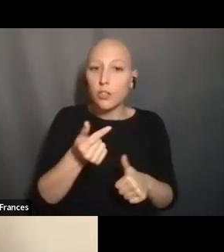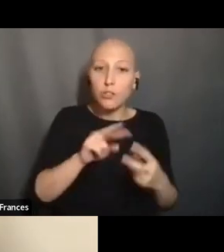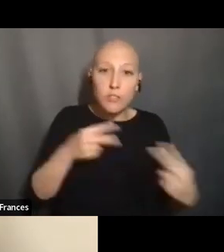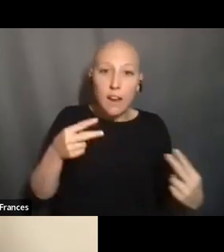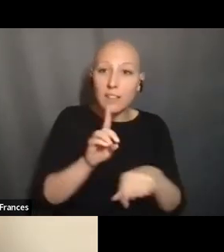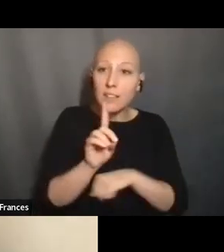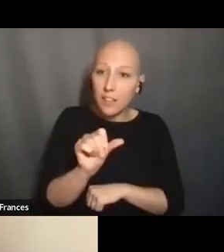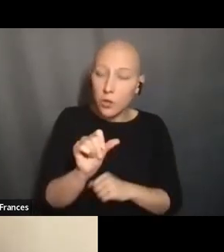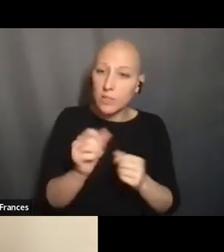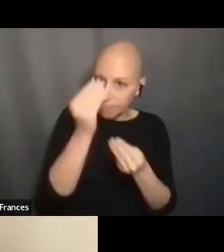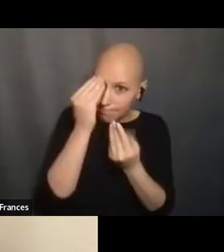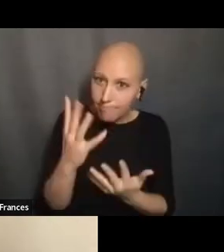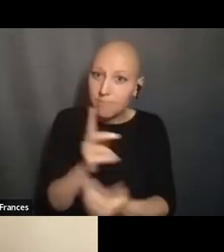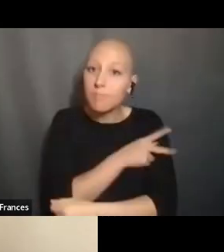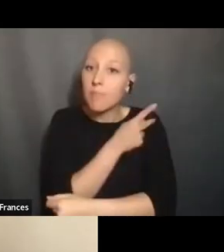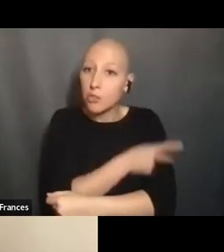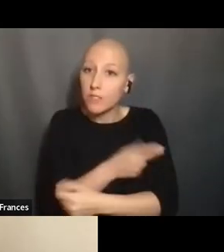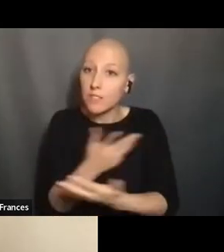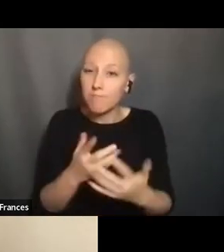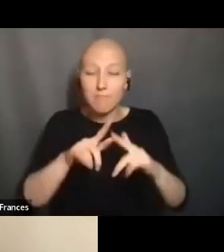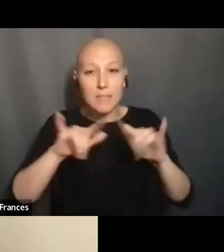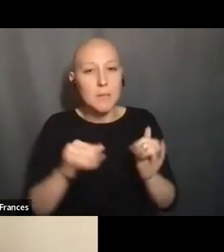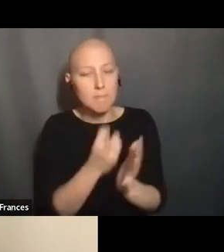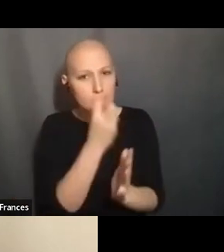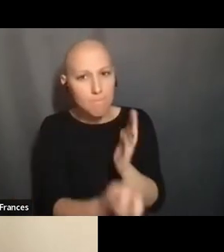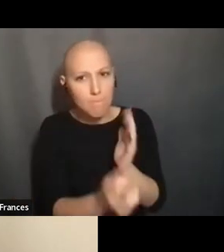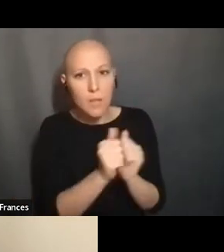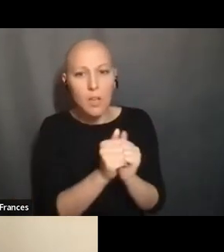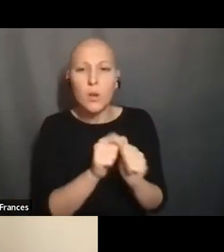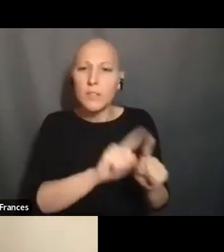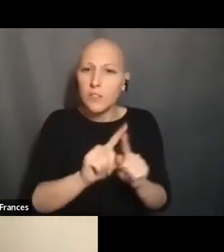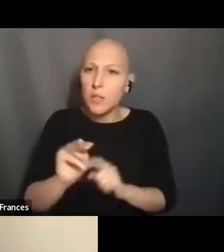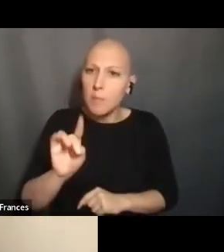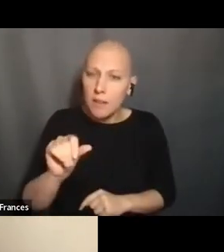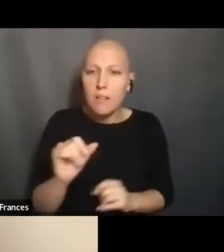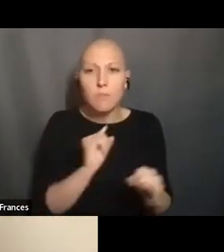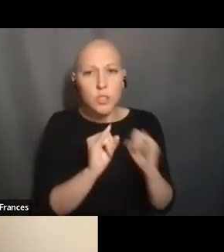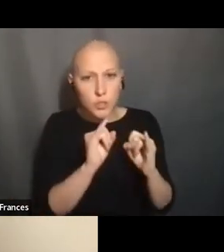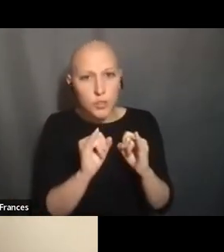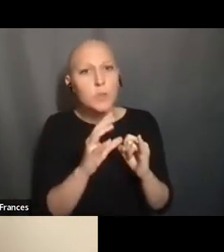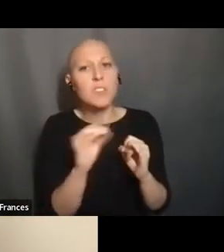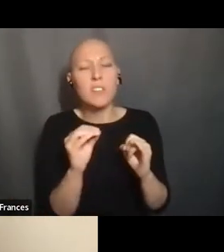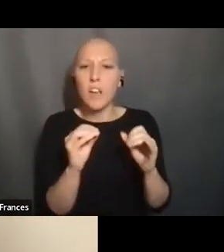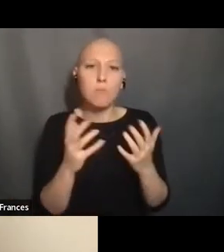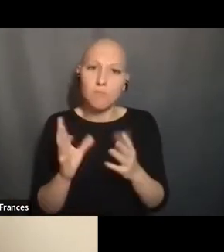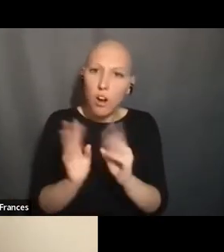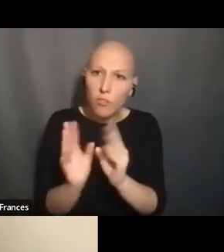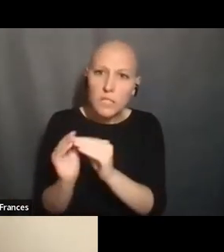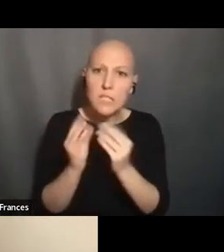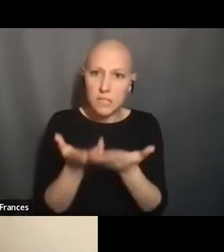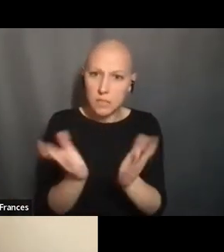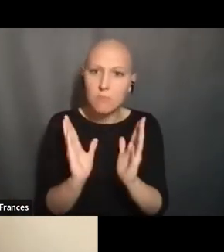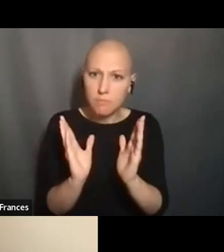YET, IMMERSING MYSELF IN CF MEDIA, IN INTERVIEWS, AND IN LAY CONFERENCES HAS